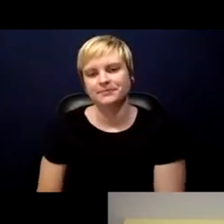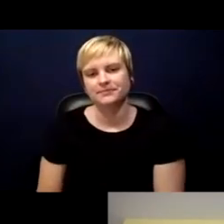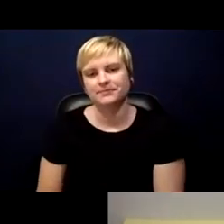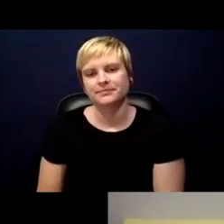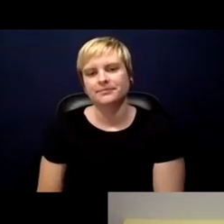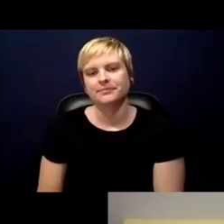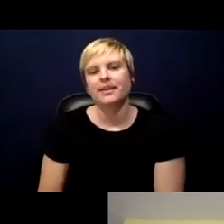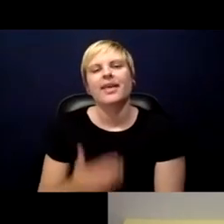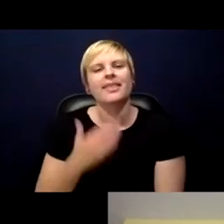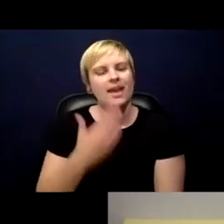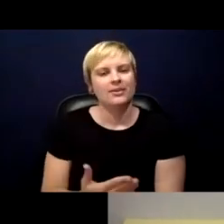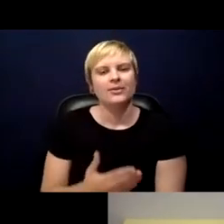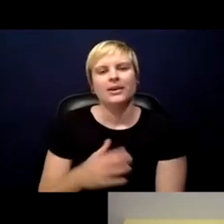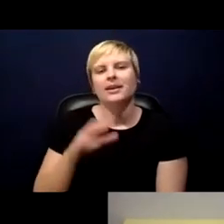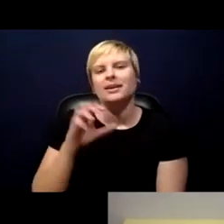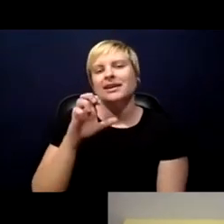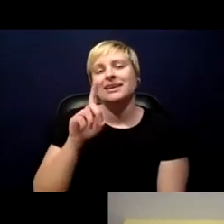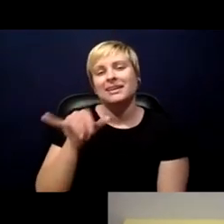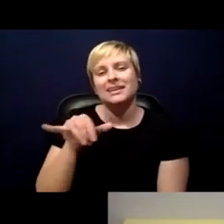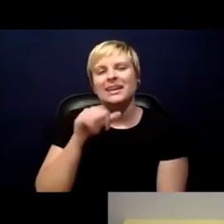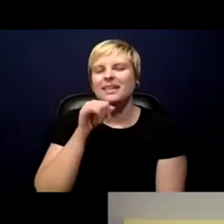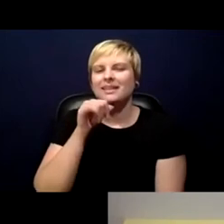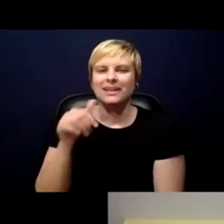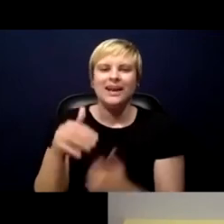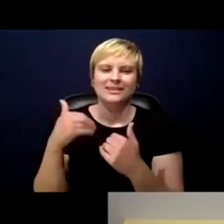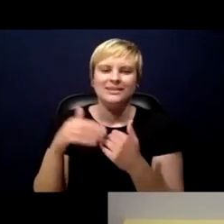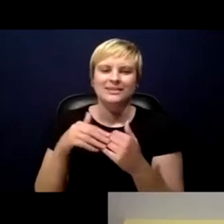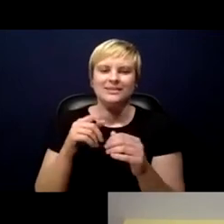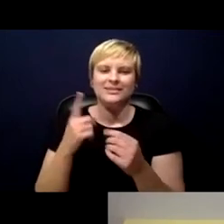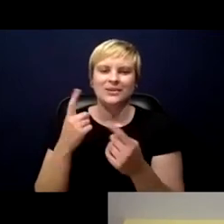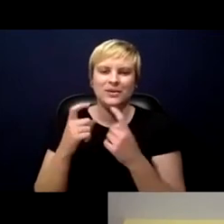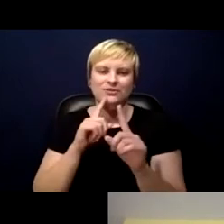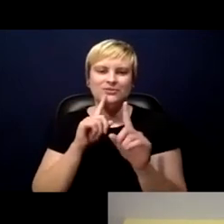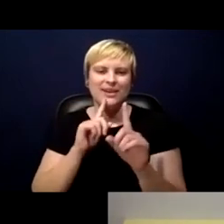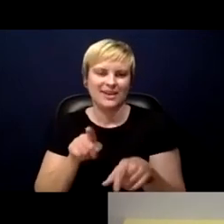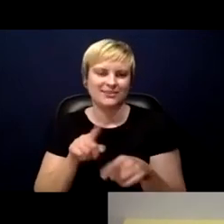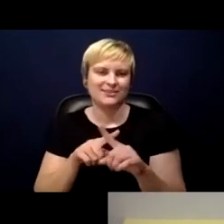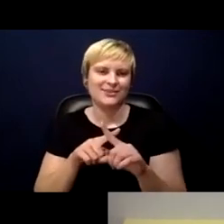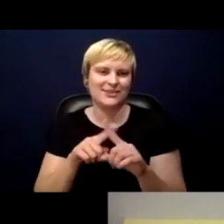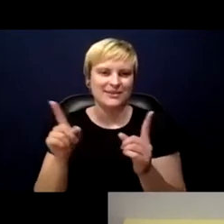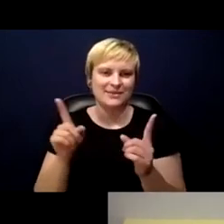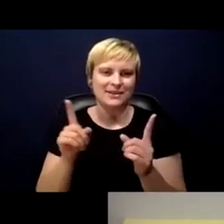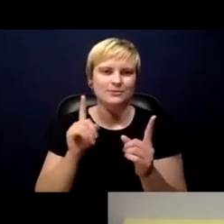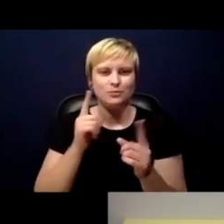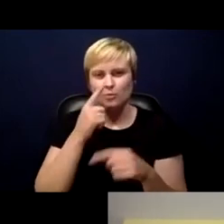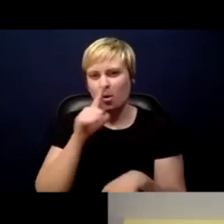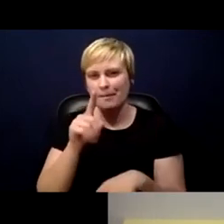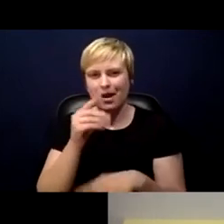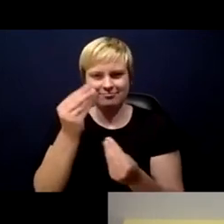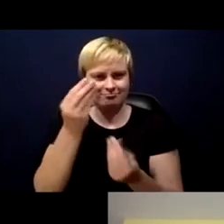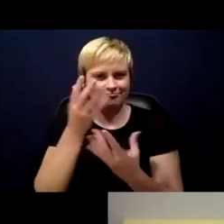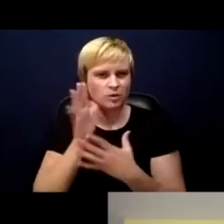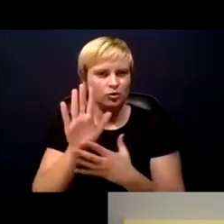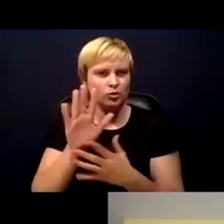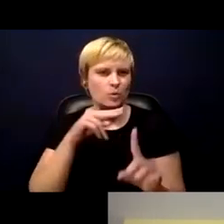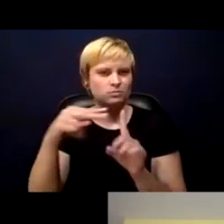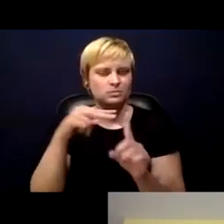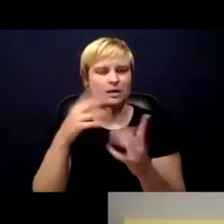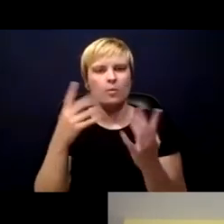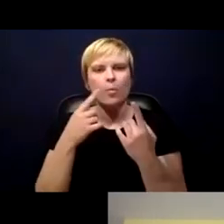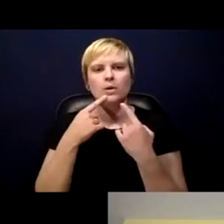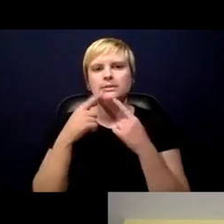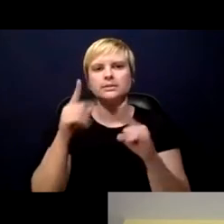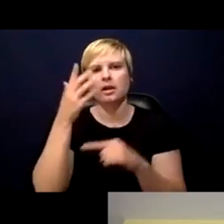Edie, it's not an easy question to answer at last on the, on the roster, but would you share your views of what success looks like from your